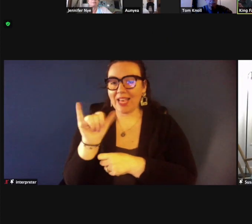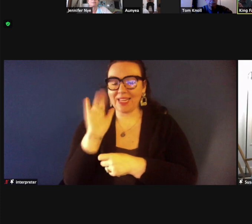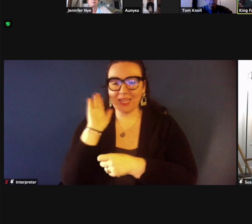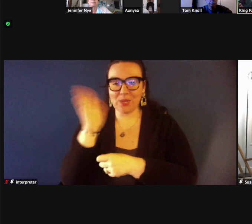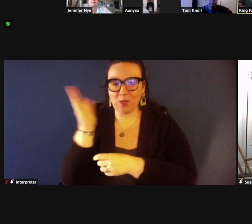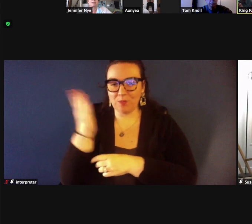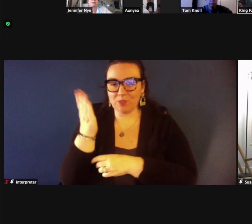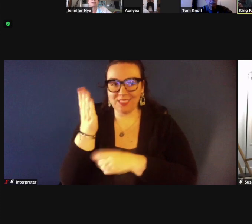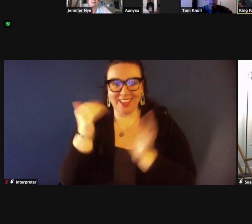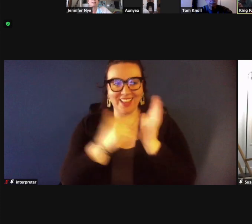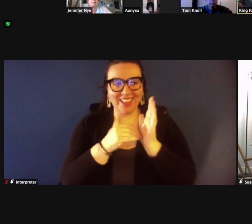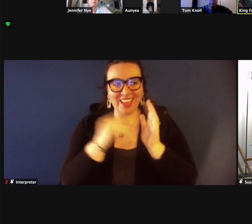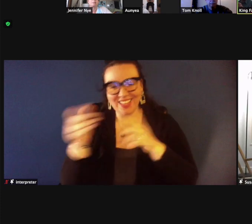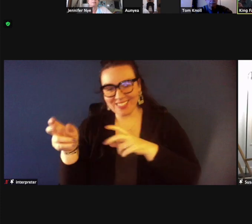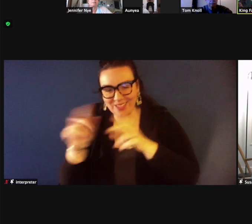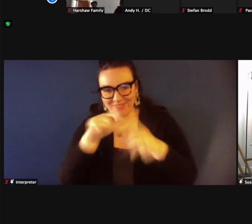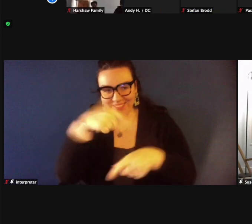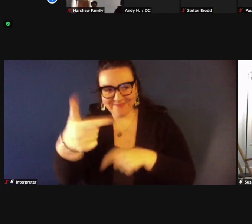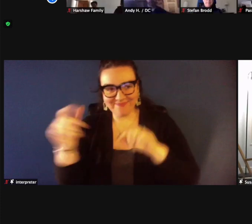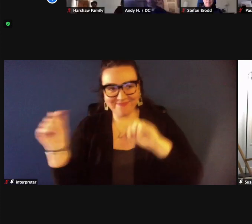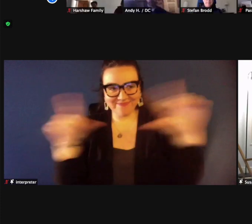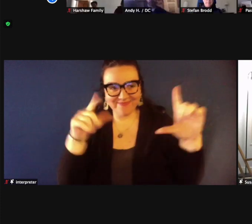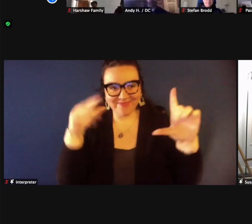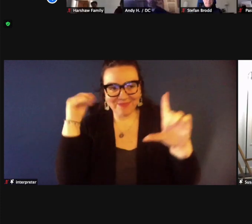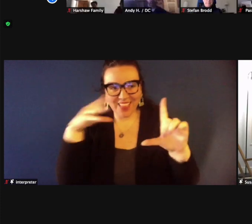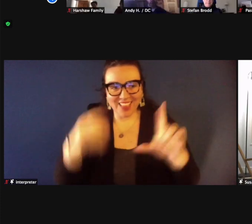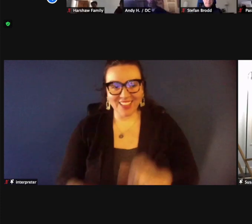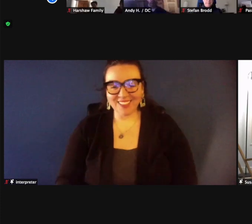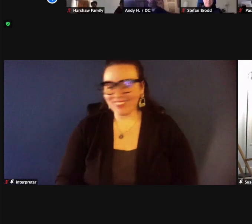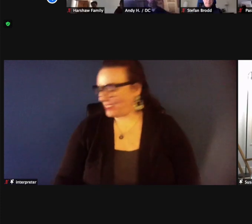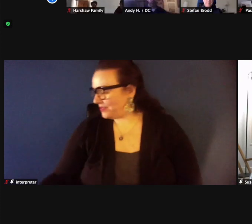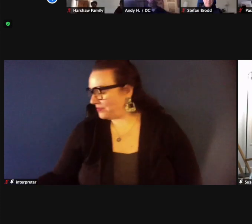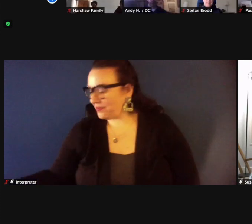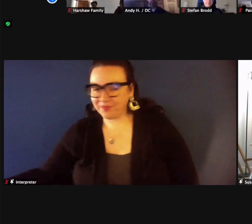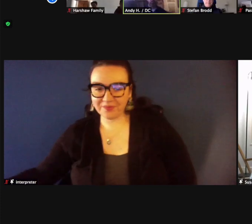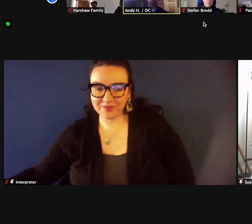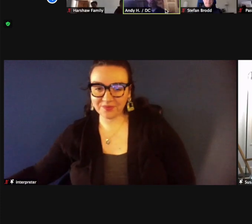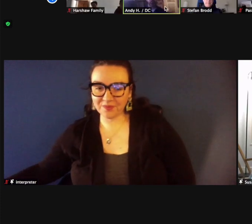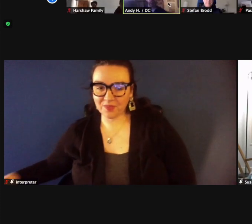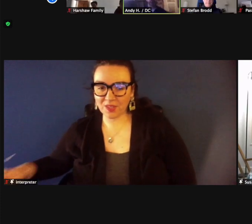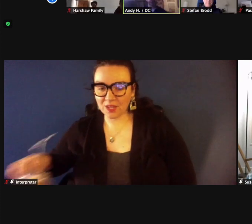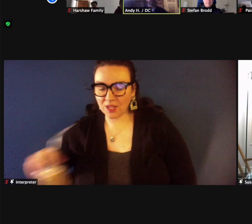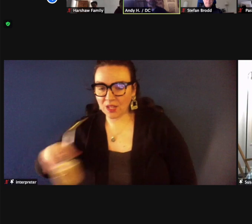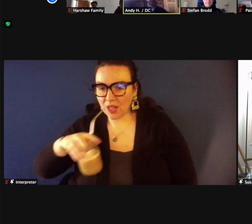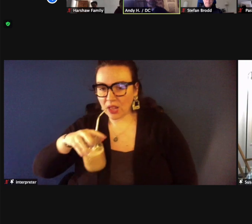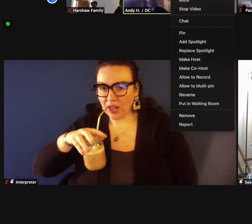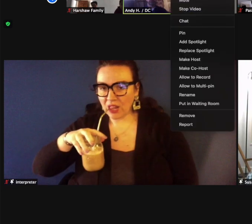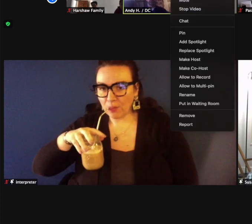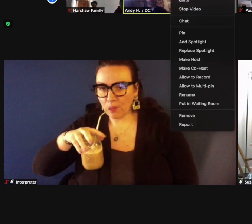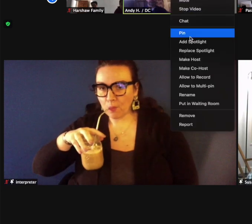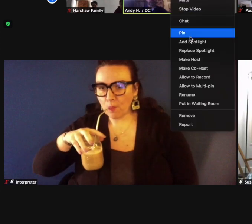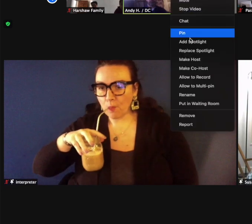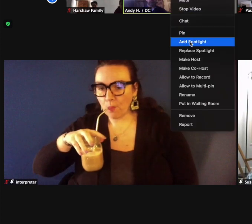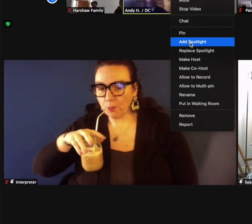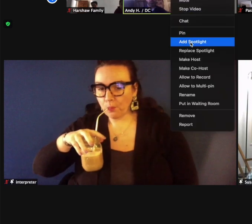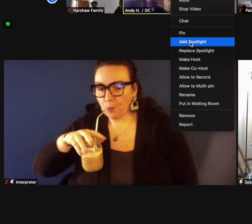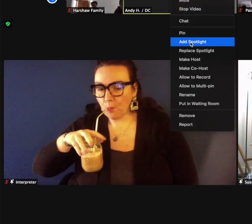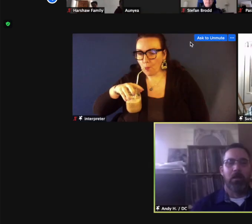andy oh and john preby joined us great